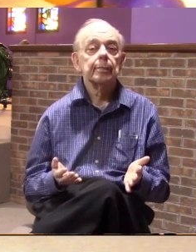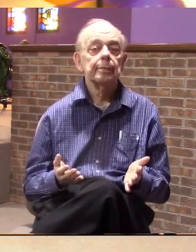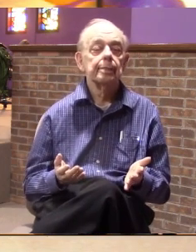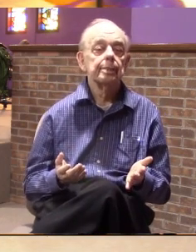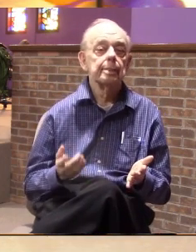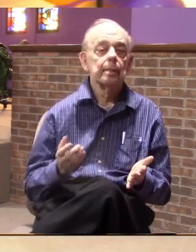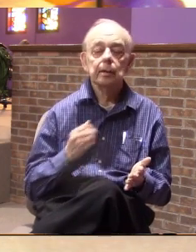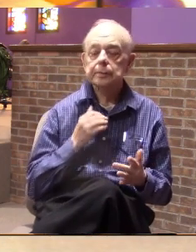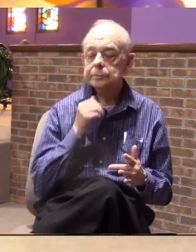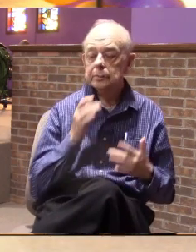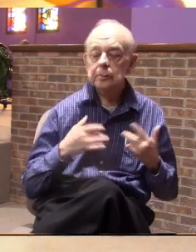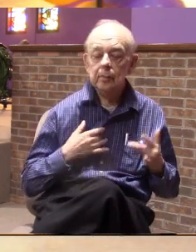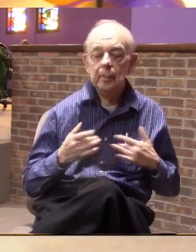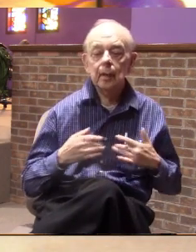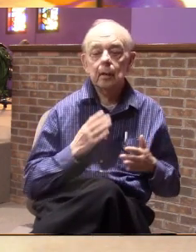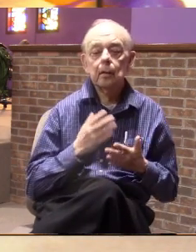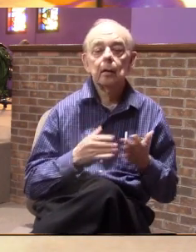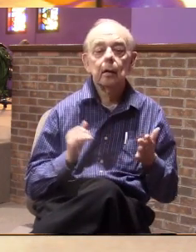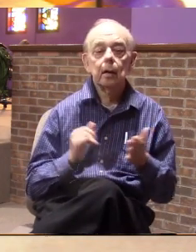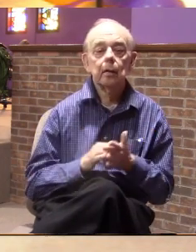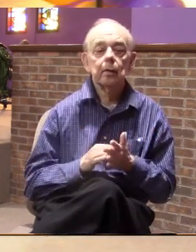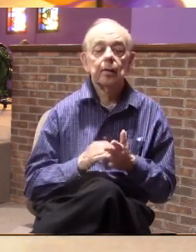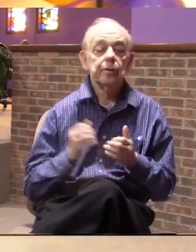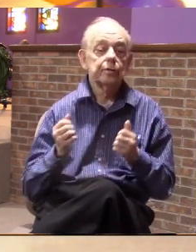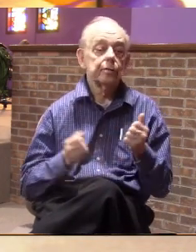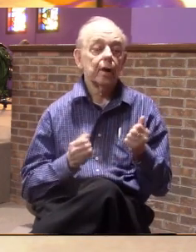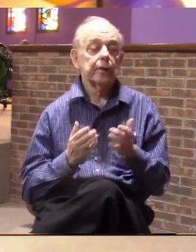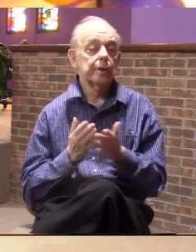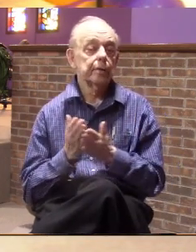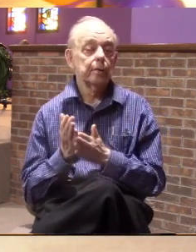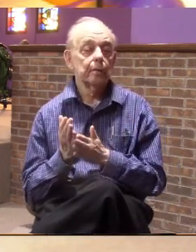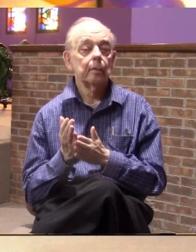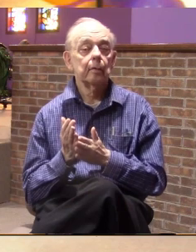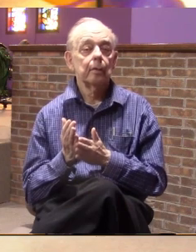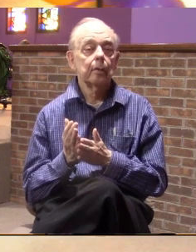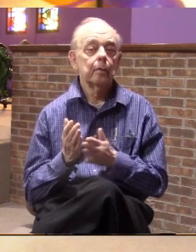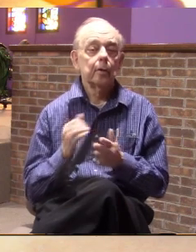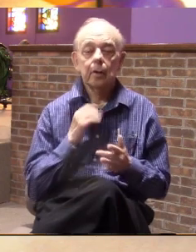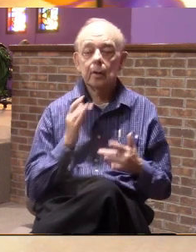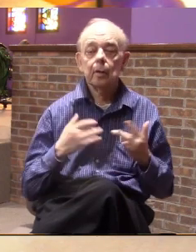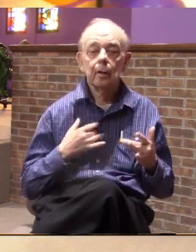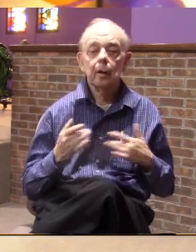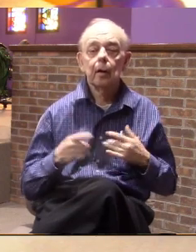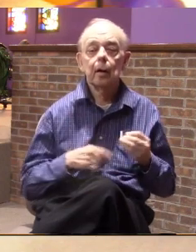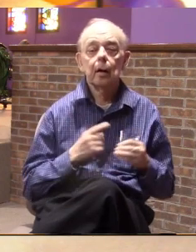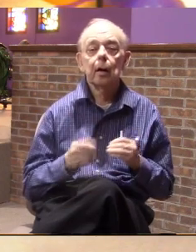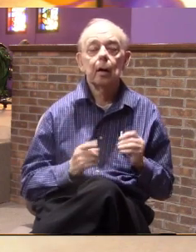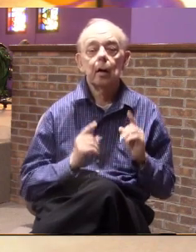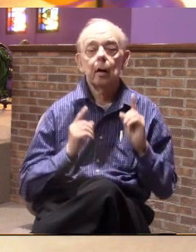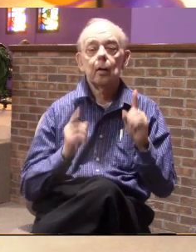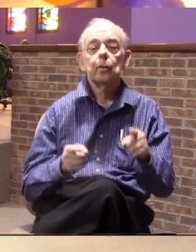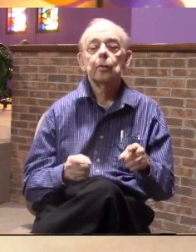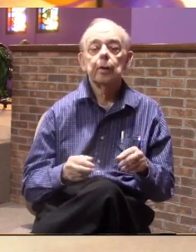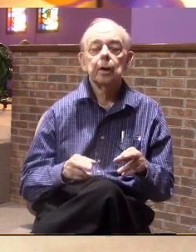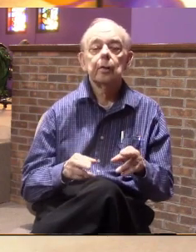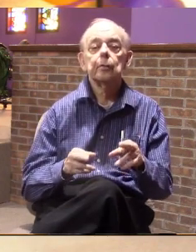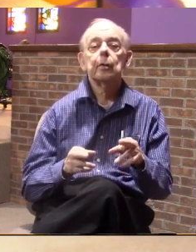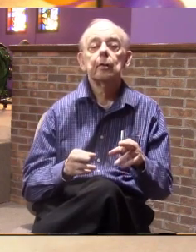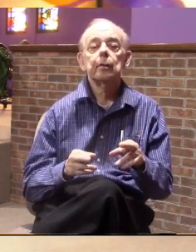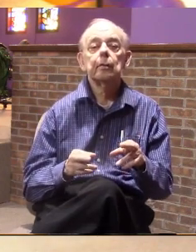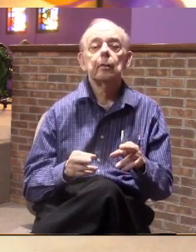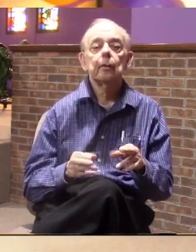I wasn't concerned about the part of town to be driving in. I wasn't concerned about going down the road